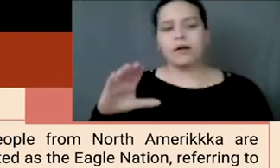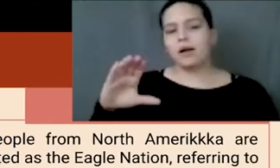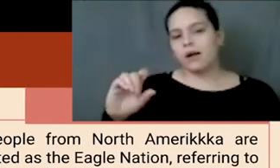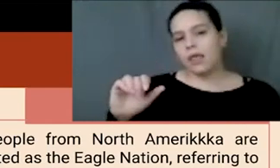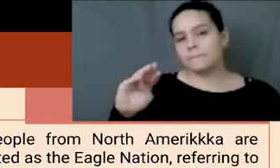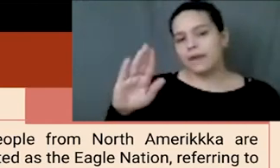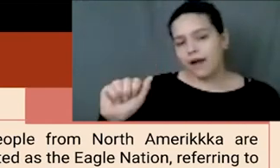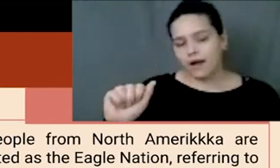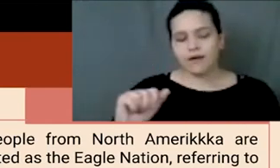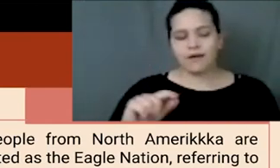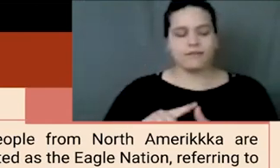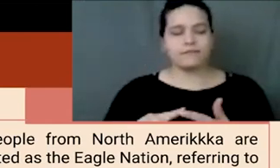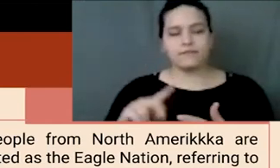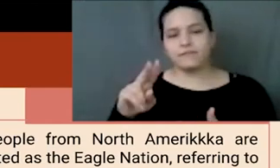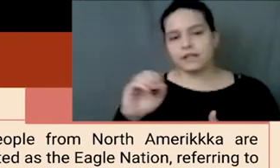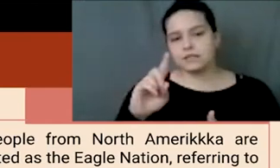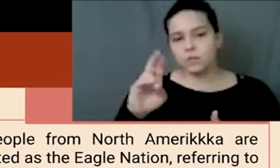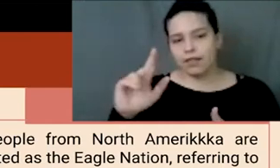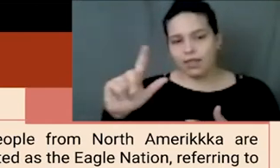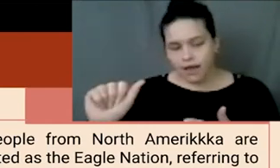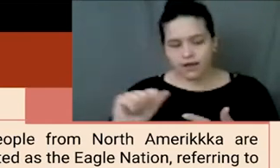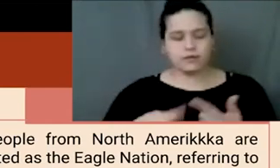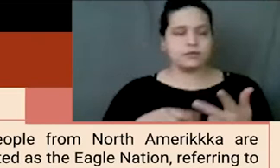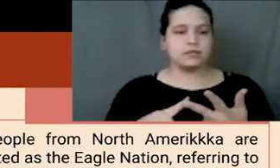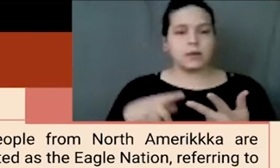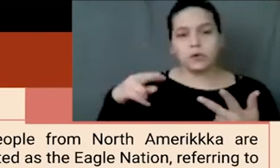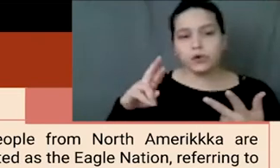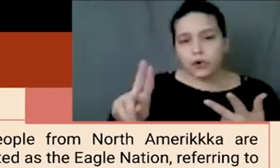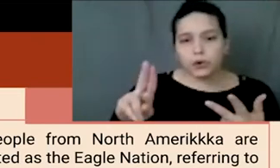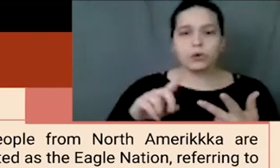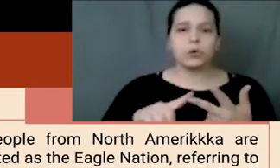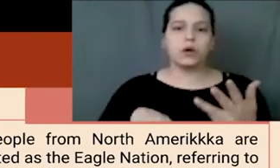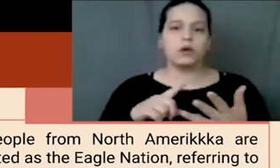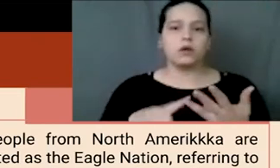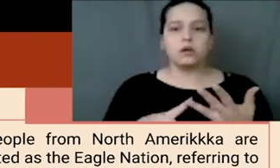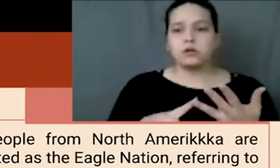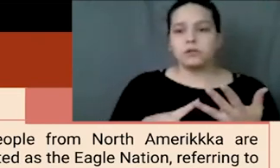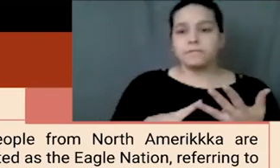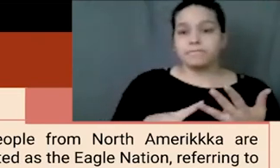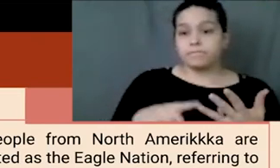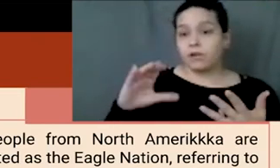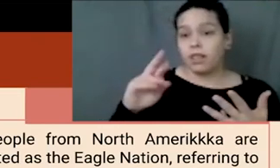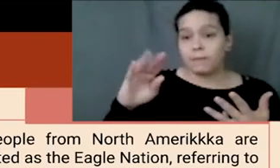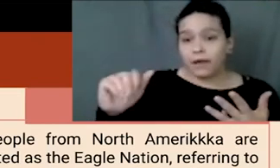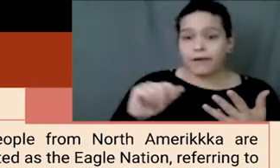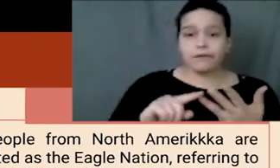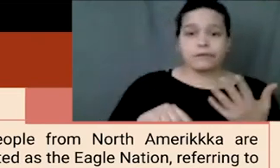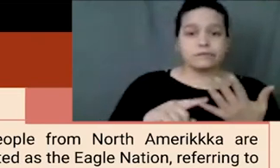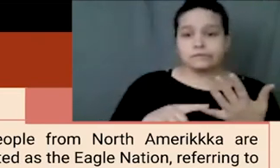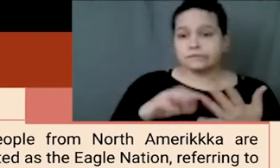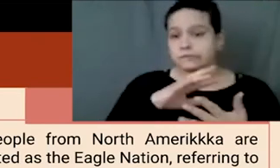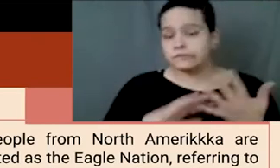Peru, Ecuador, Bolivia, Uruguay, Paraguay, Argentina,